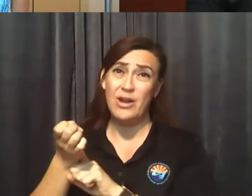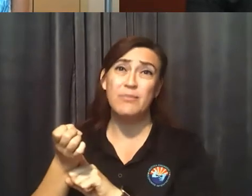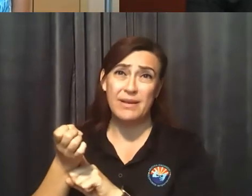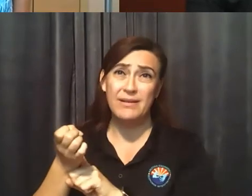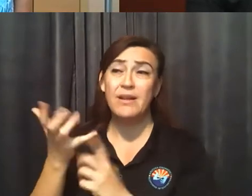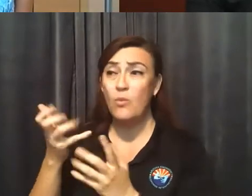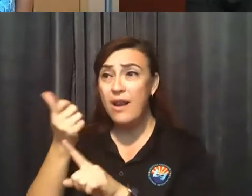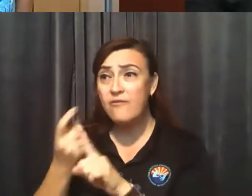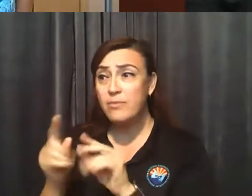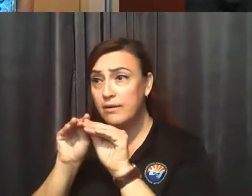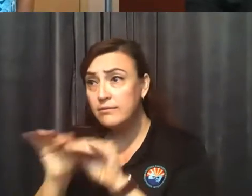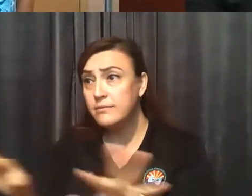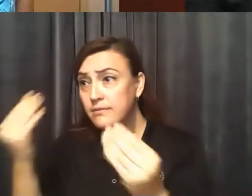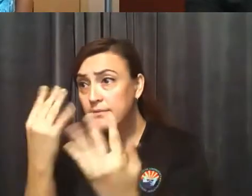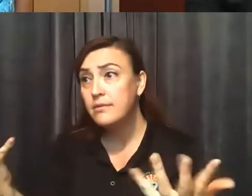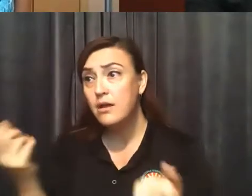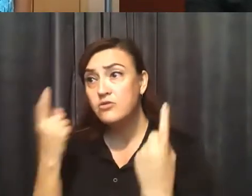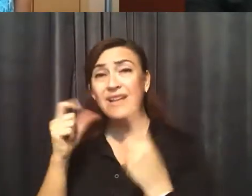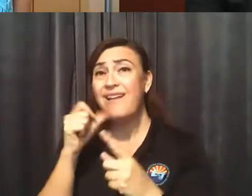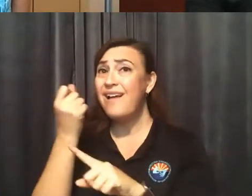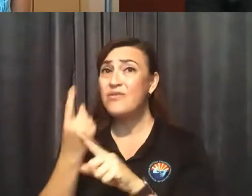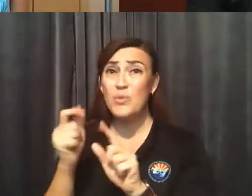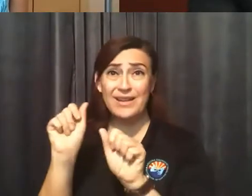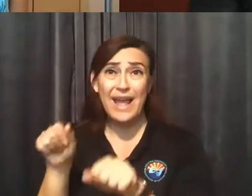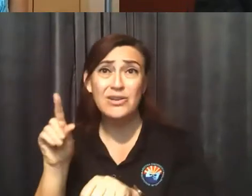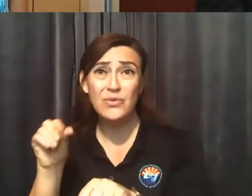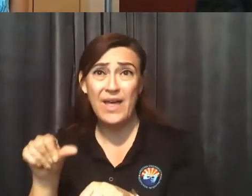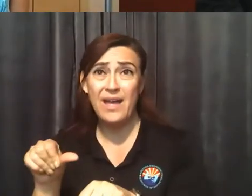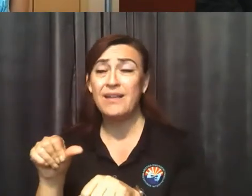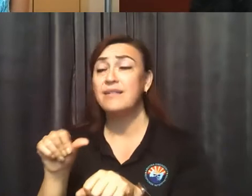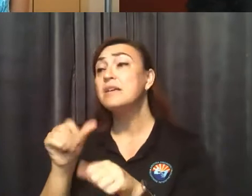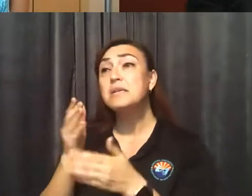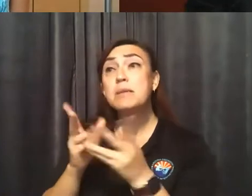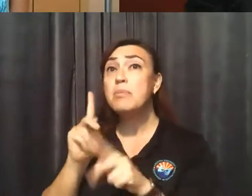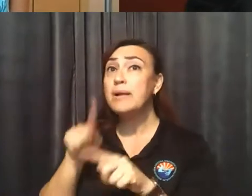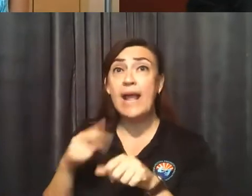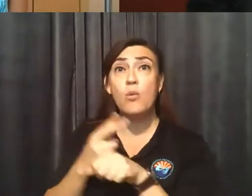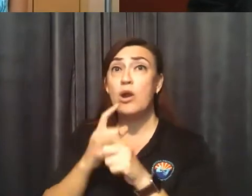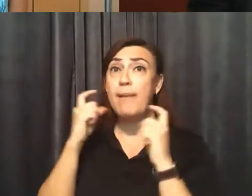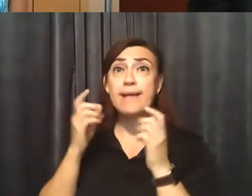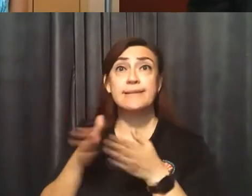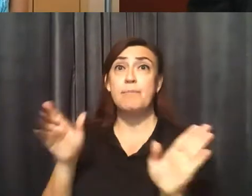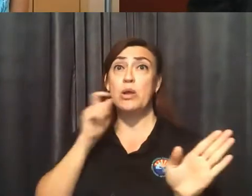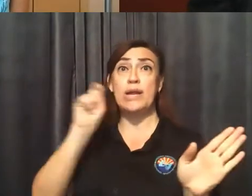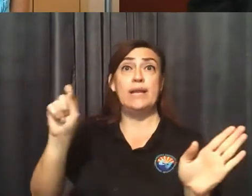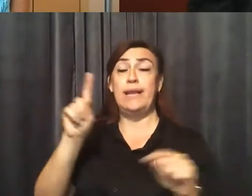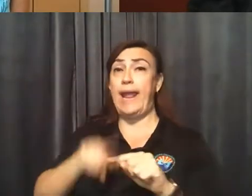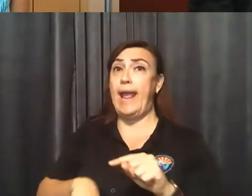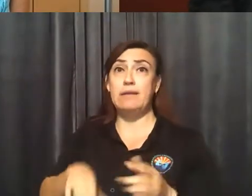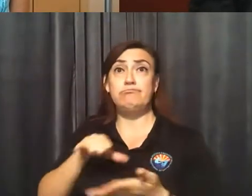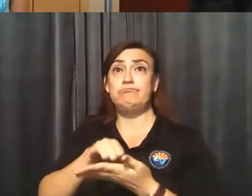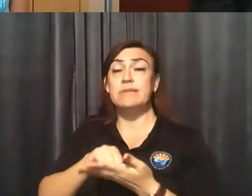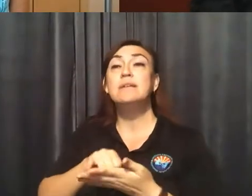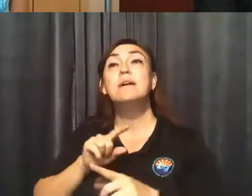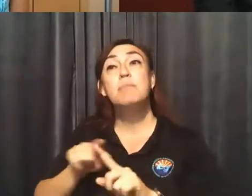everybody can wear a mask and work out. You know, you know, some people can't wear a mask just in general. We know that. But then particularly,